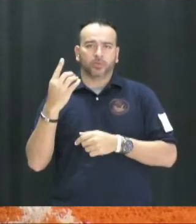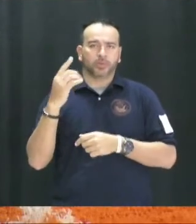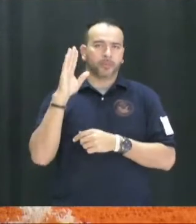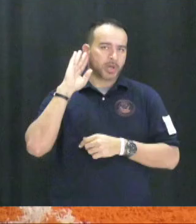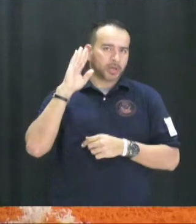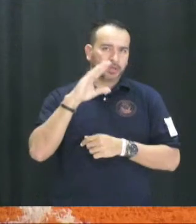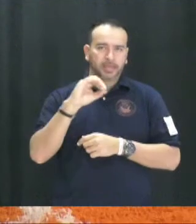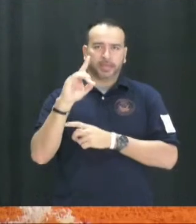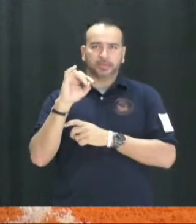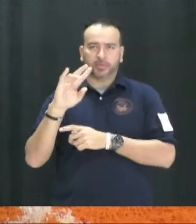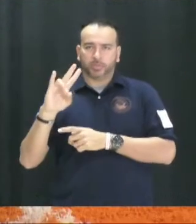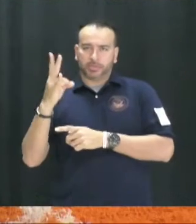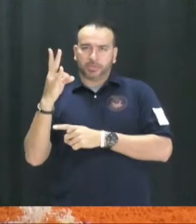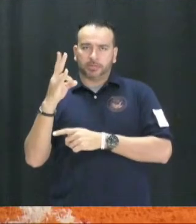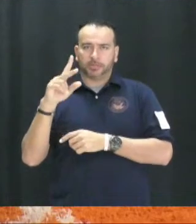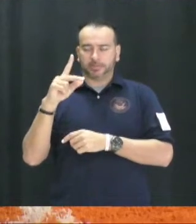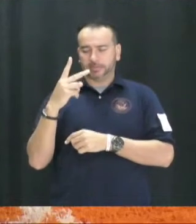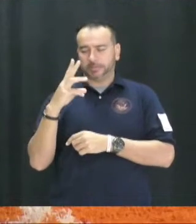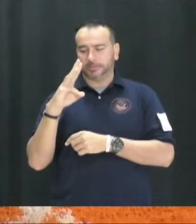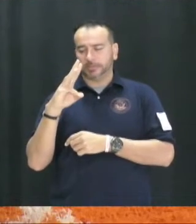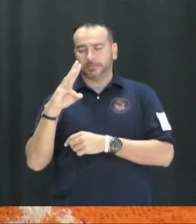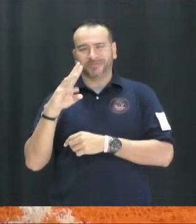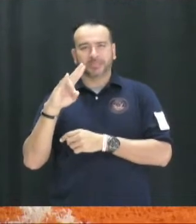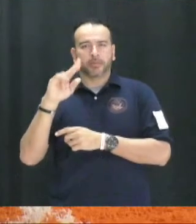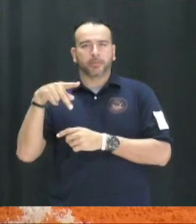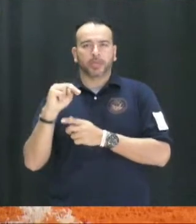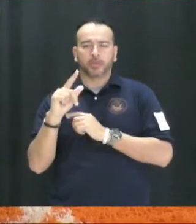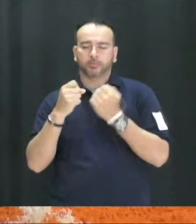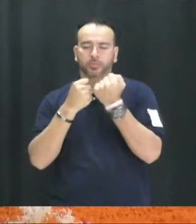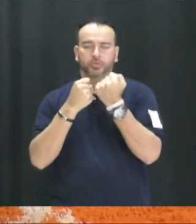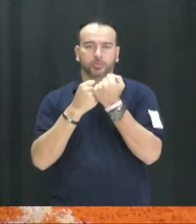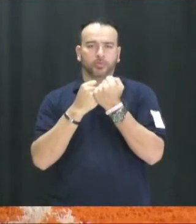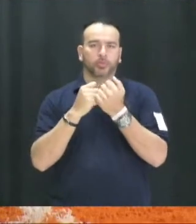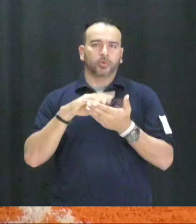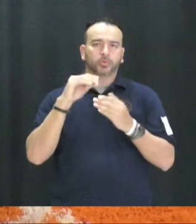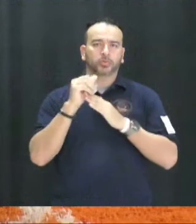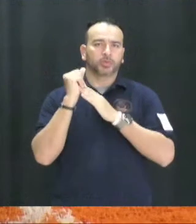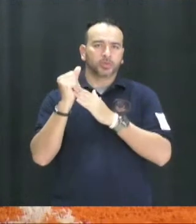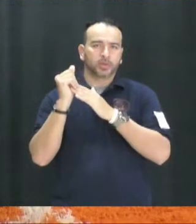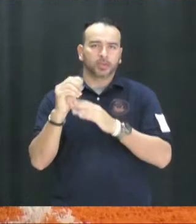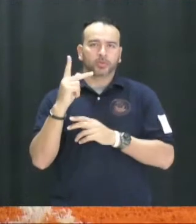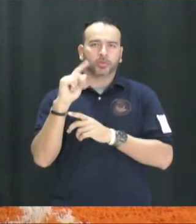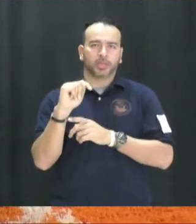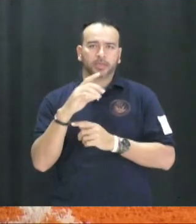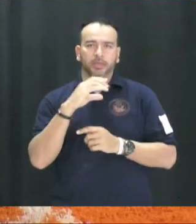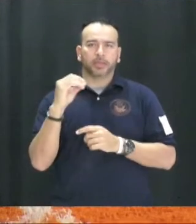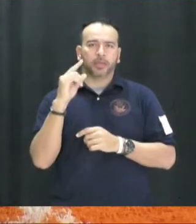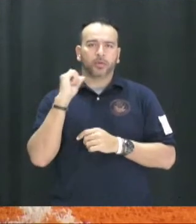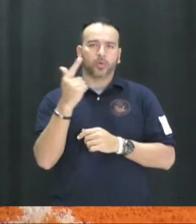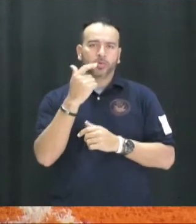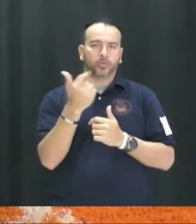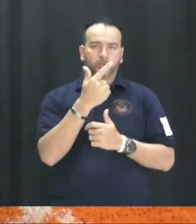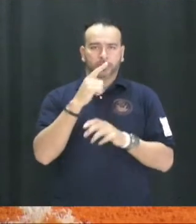at Howard Middle School at 7pm. Come out and support the student director Kate Revels and all the underclassmen in the cast.